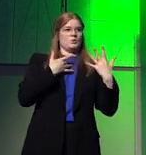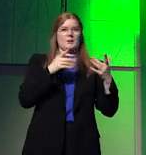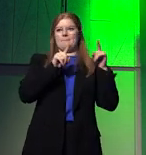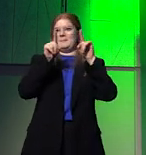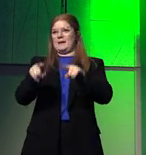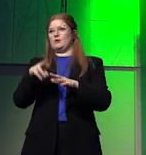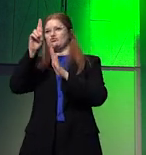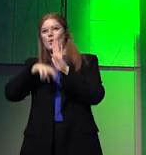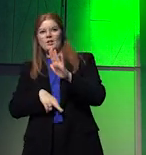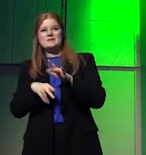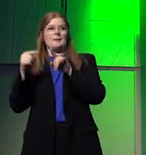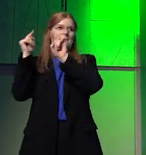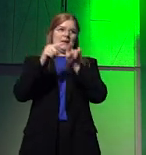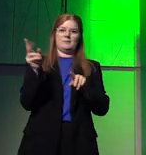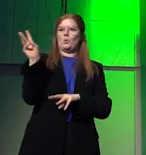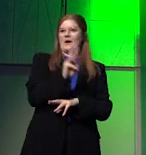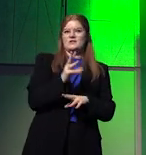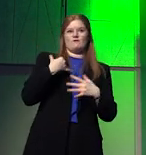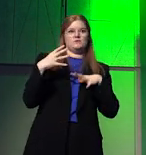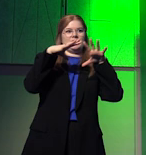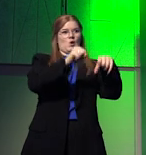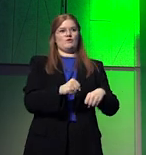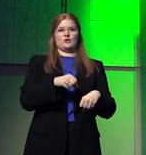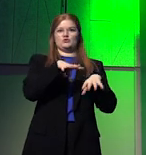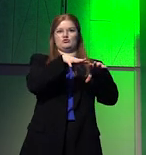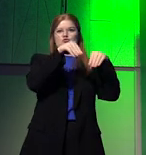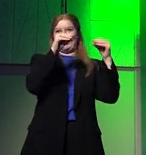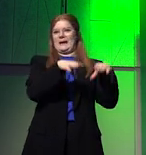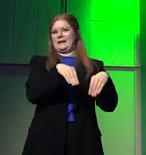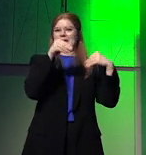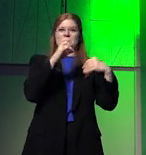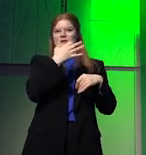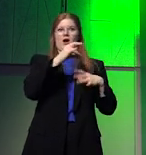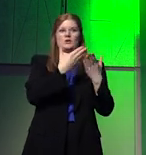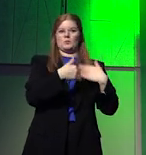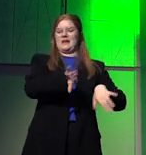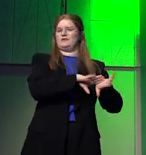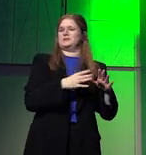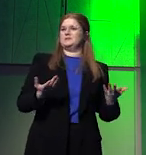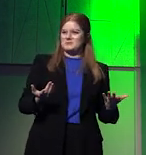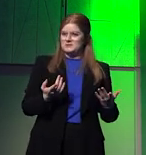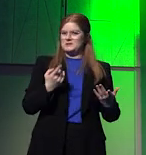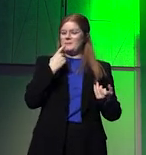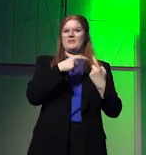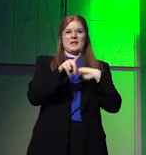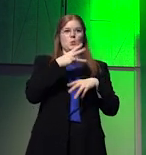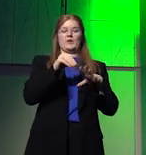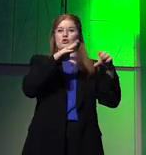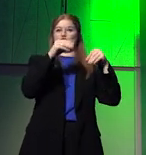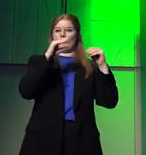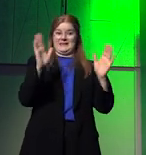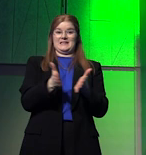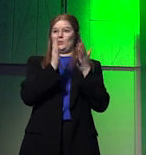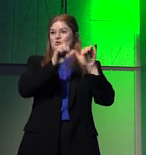and therefore the West for hijacking the grain, you know, sort of stocks. Then when the grain deal was struck,